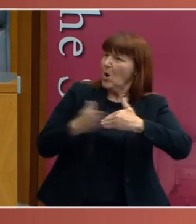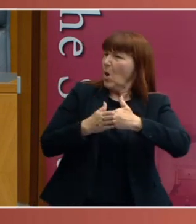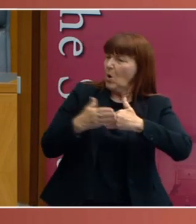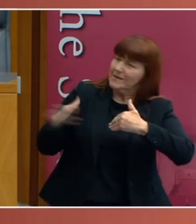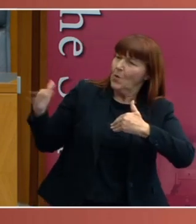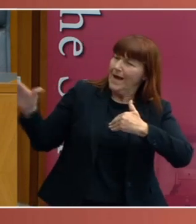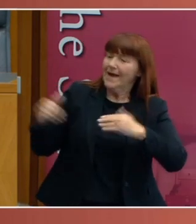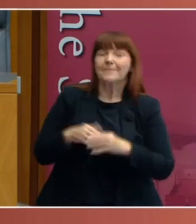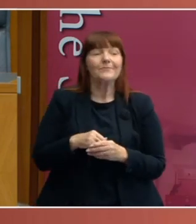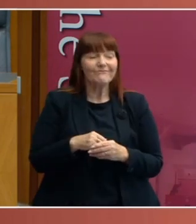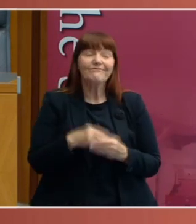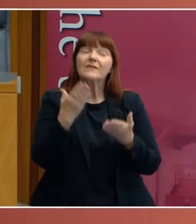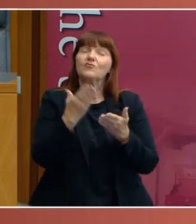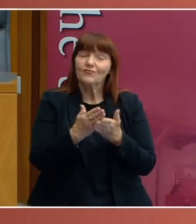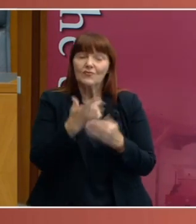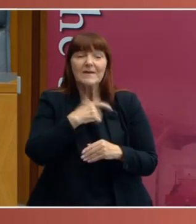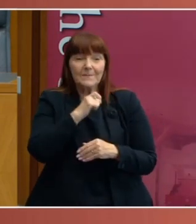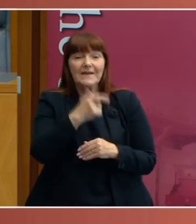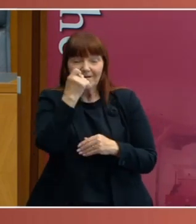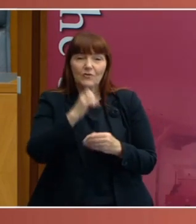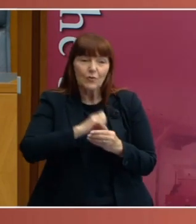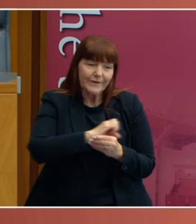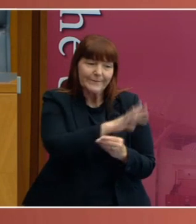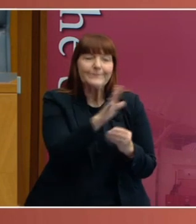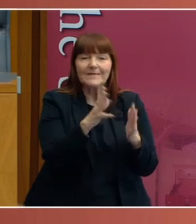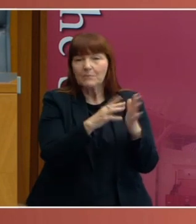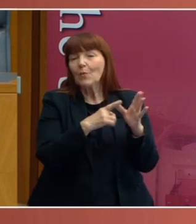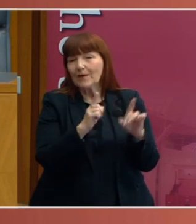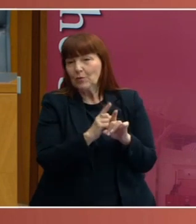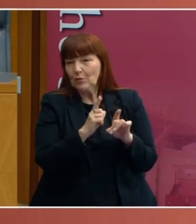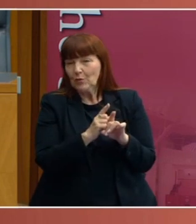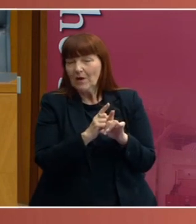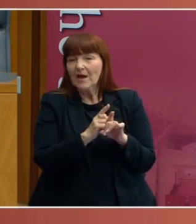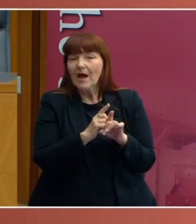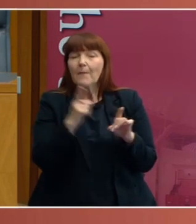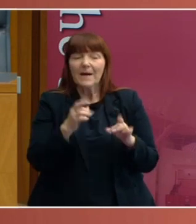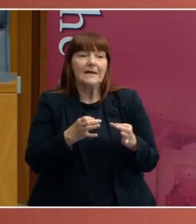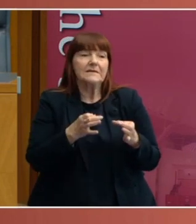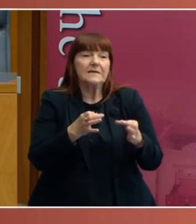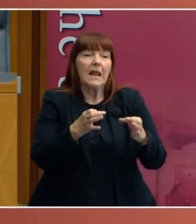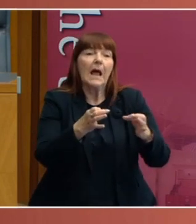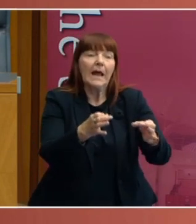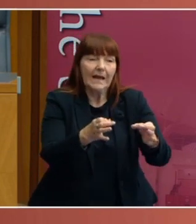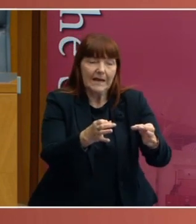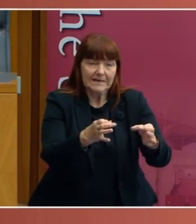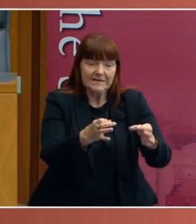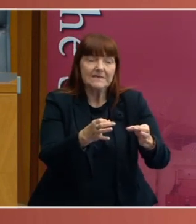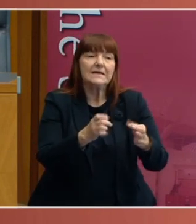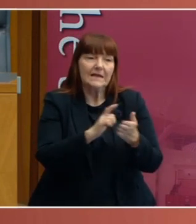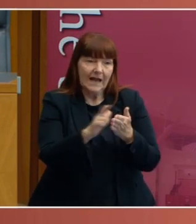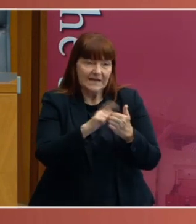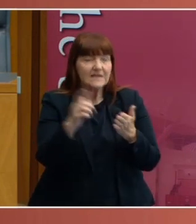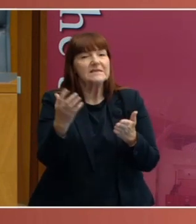while Spanish flu did eventually penetrate the state, the delay of the entry of Spanish flu into Western Australia undoubtedly